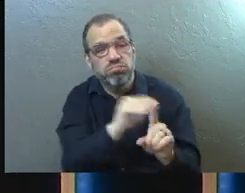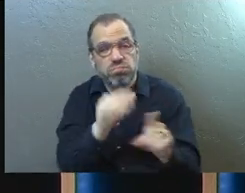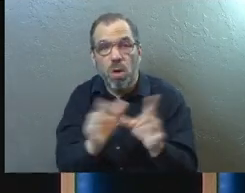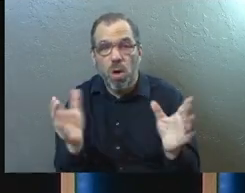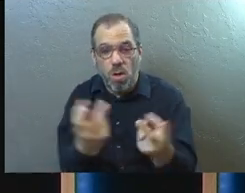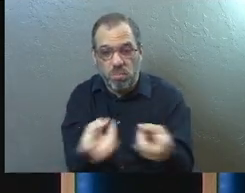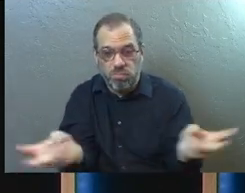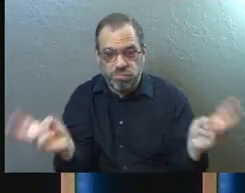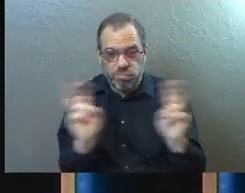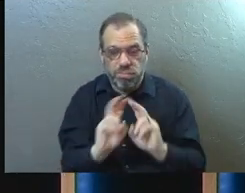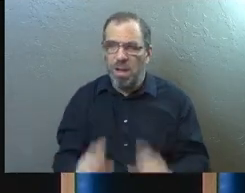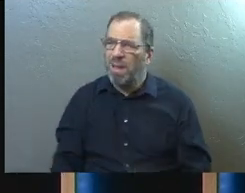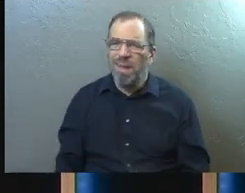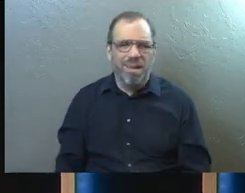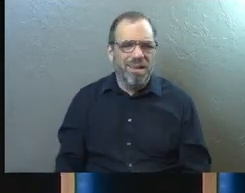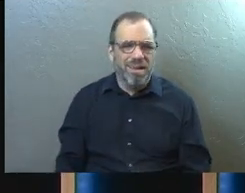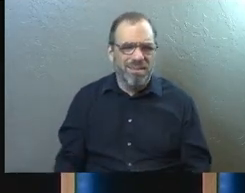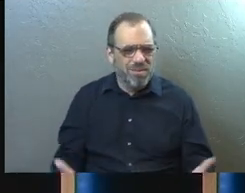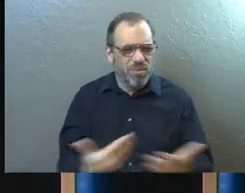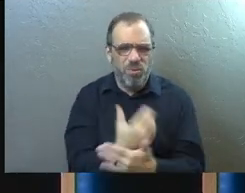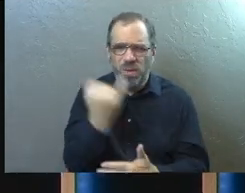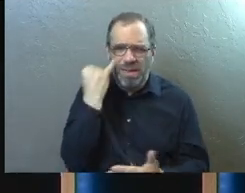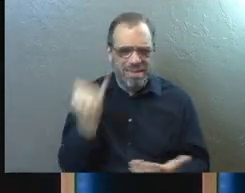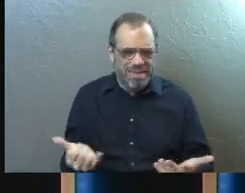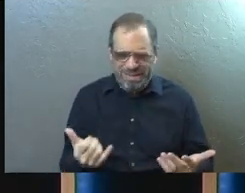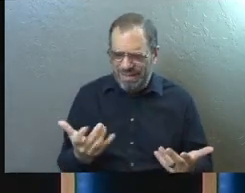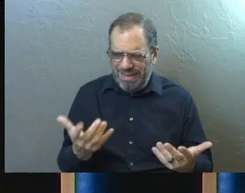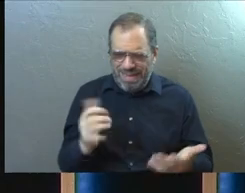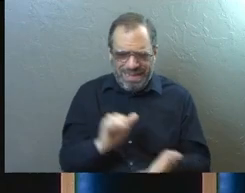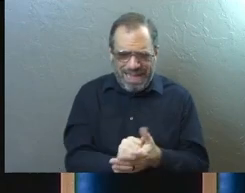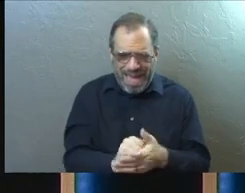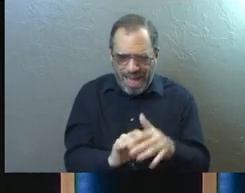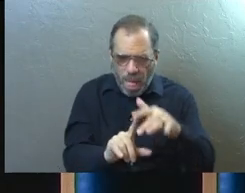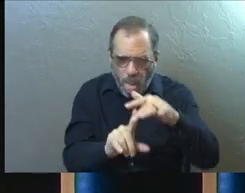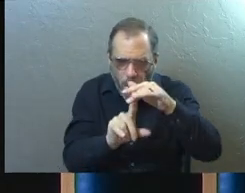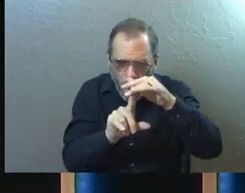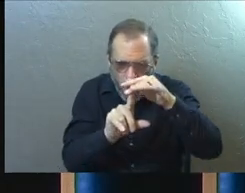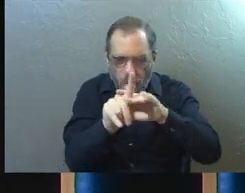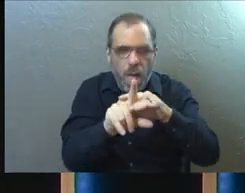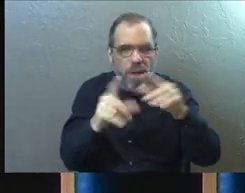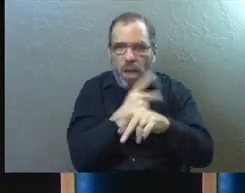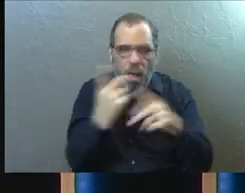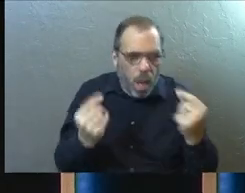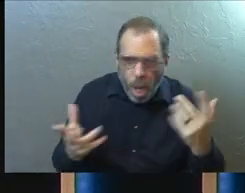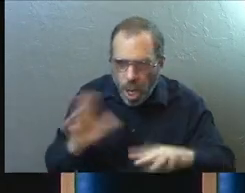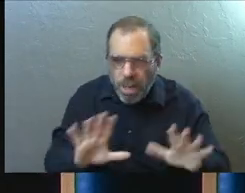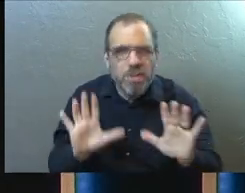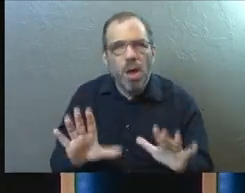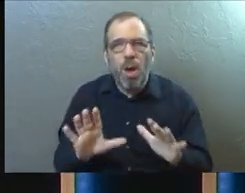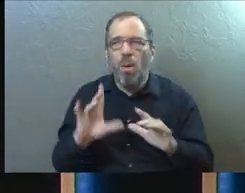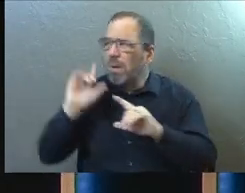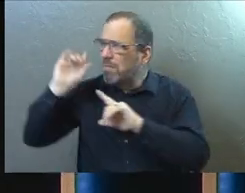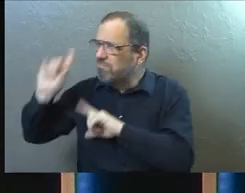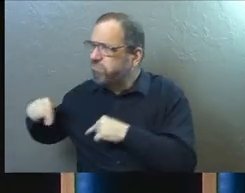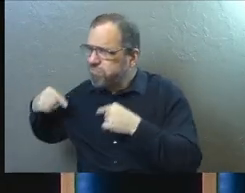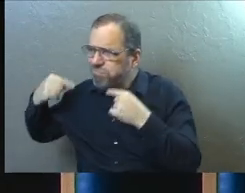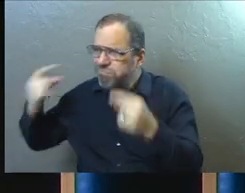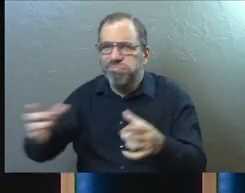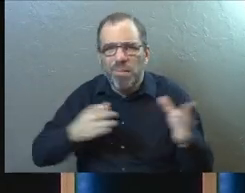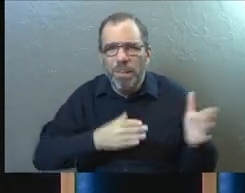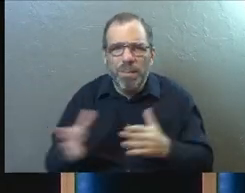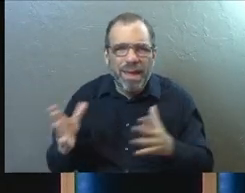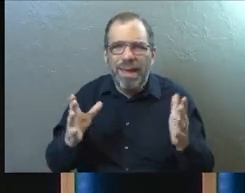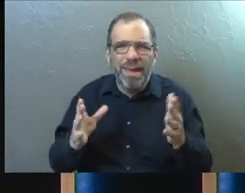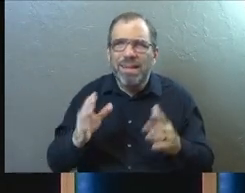the room that this isn't a new idea. This isn't something that just kind of crept up, and now we've got to figure out what to do. But this has been God's plan all